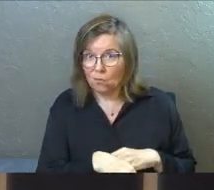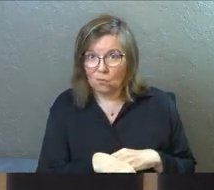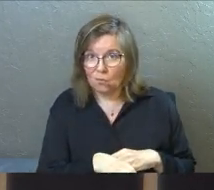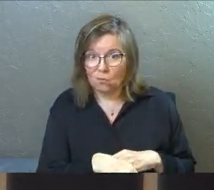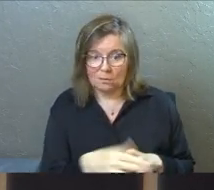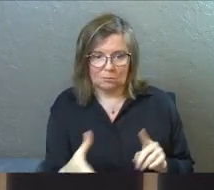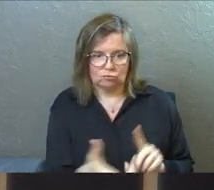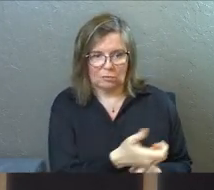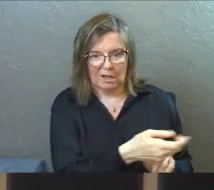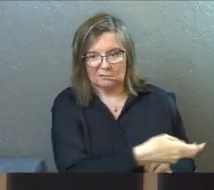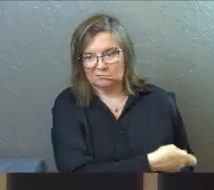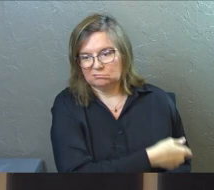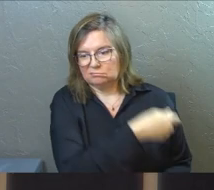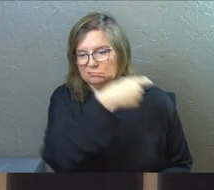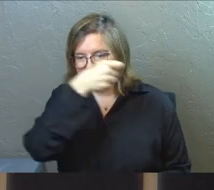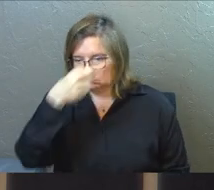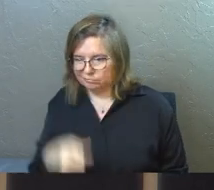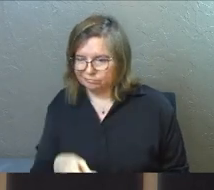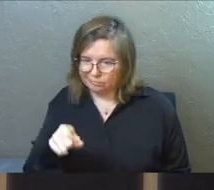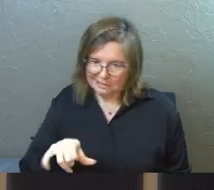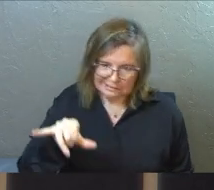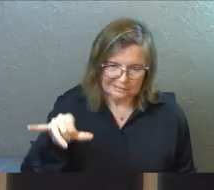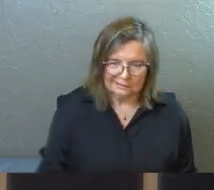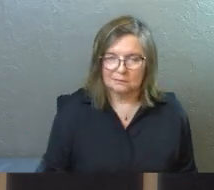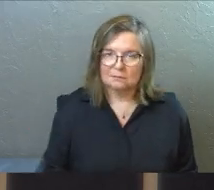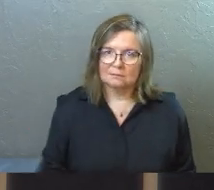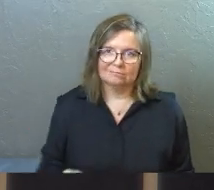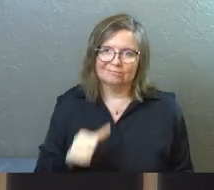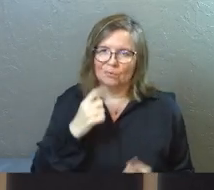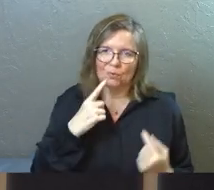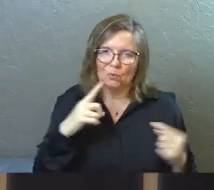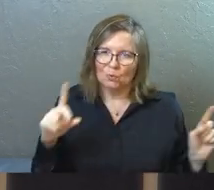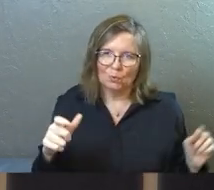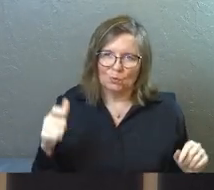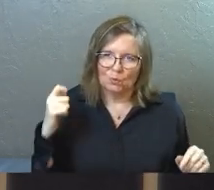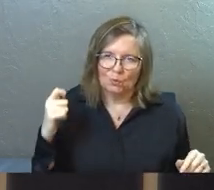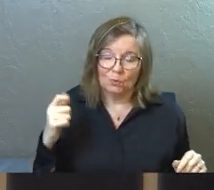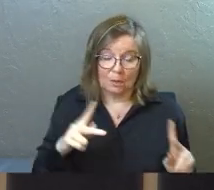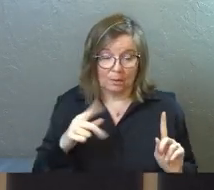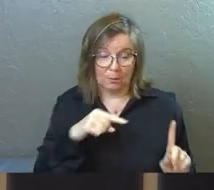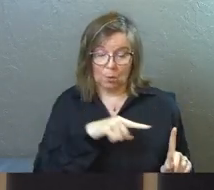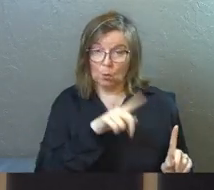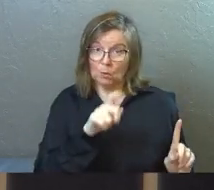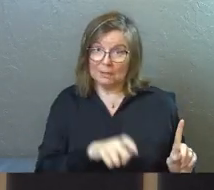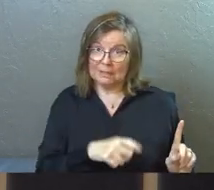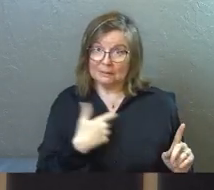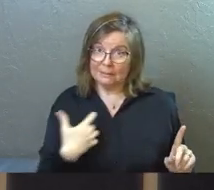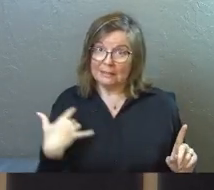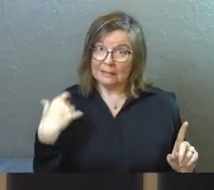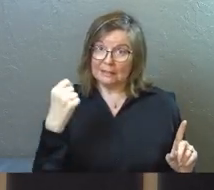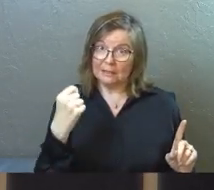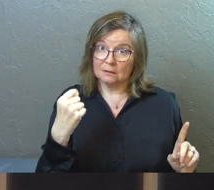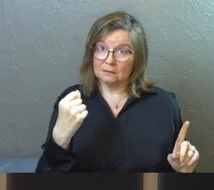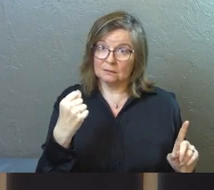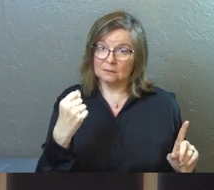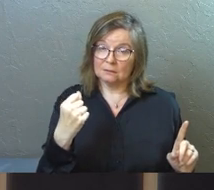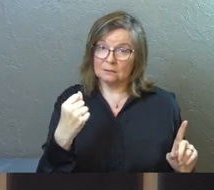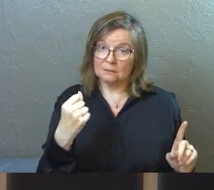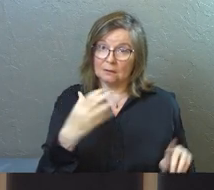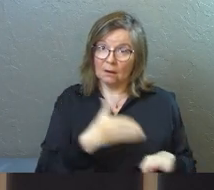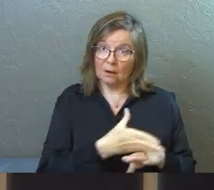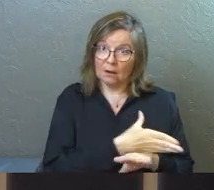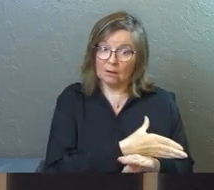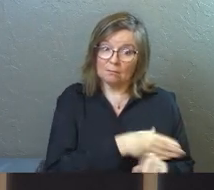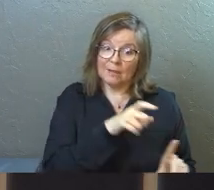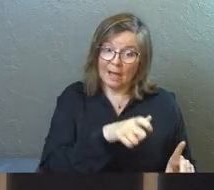Nobody arrests them and drags them kicking and screaming into the rehab facility. The person who needs to be healed and needs to do the